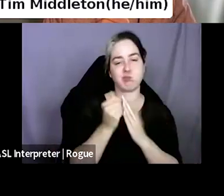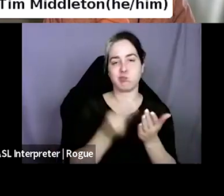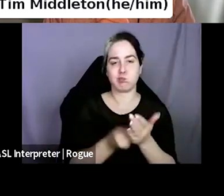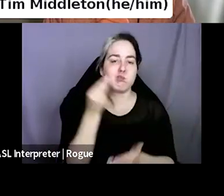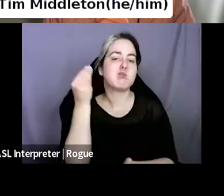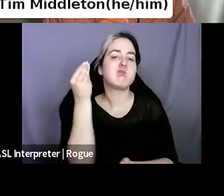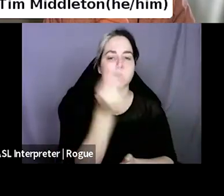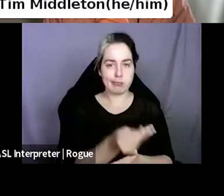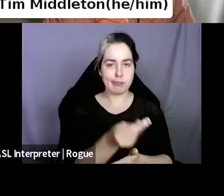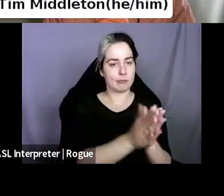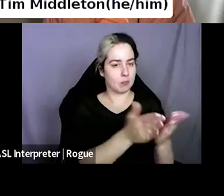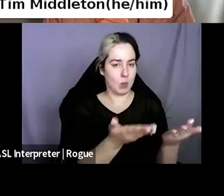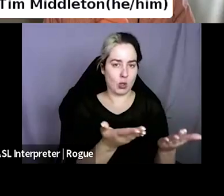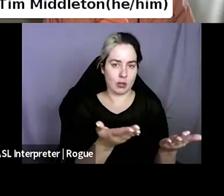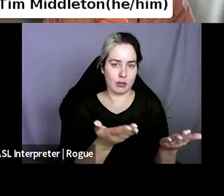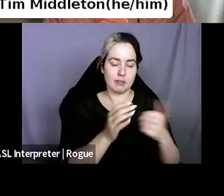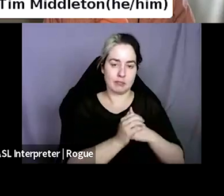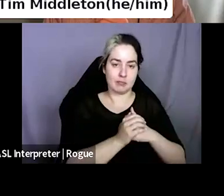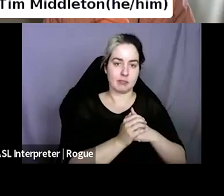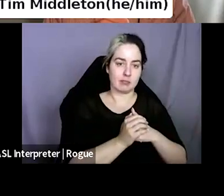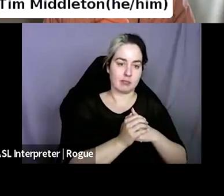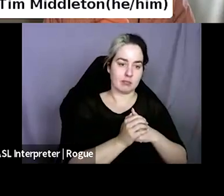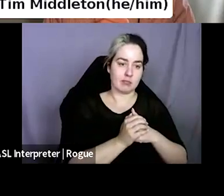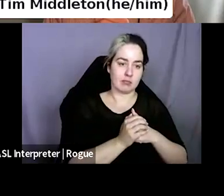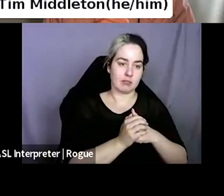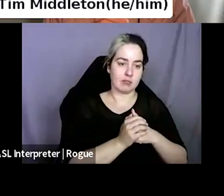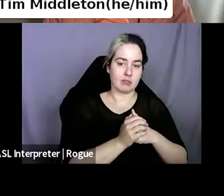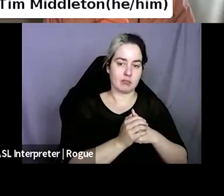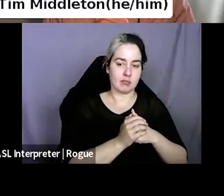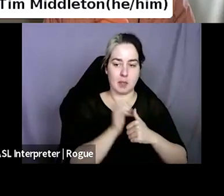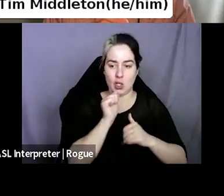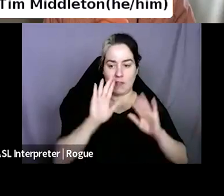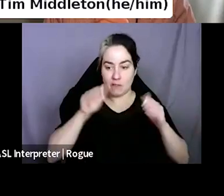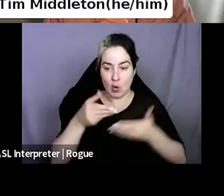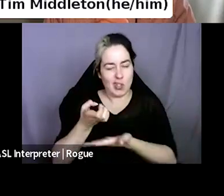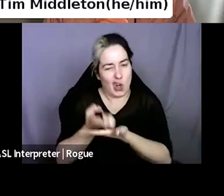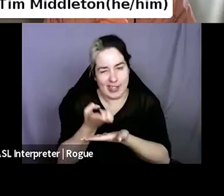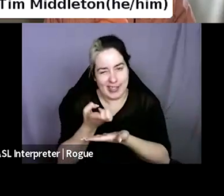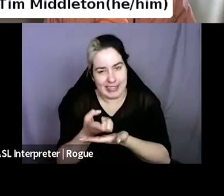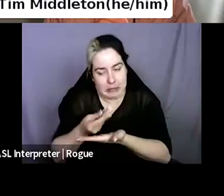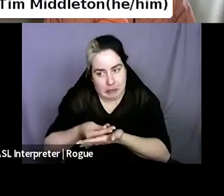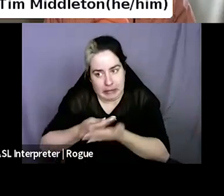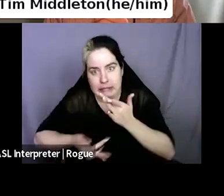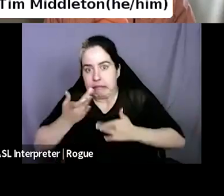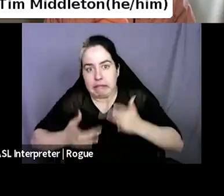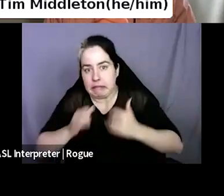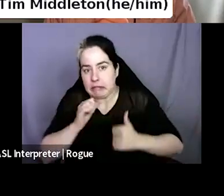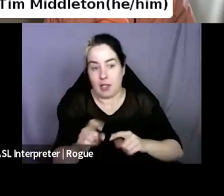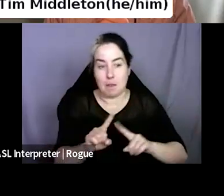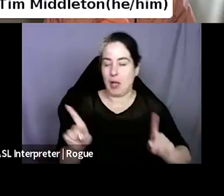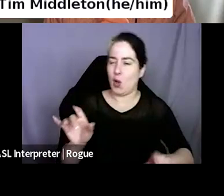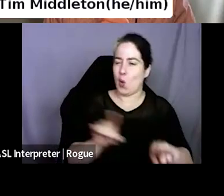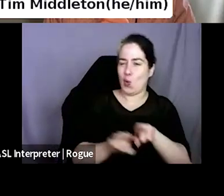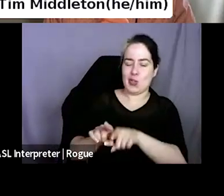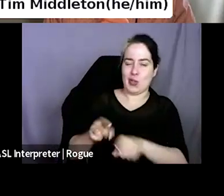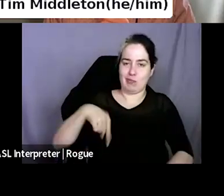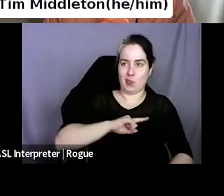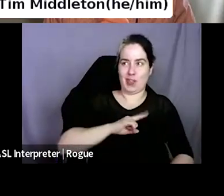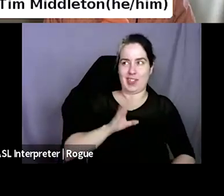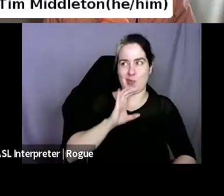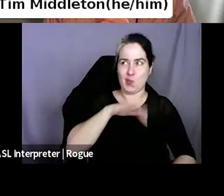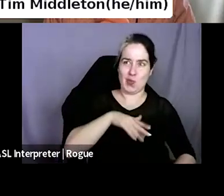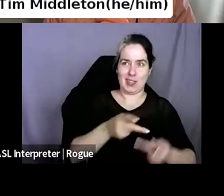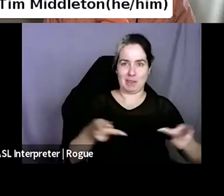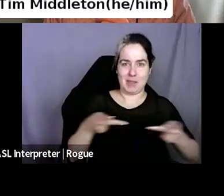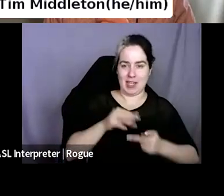book. Um, and maybe it's a less economically sensitive. We also may be in a weird spot because Muskoka, uh, is a